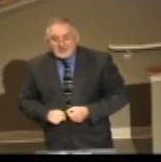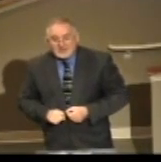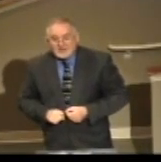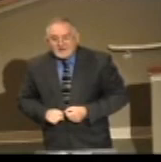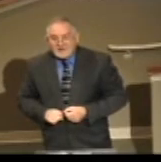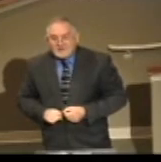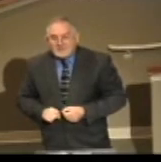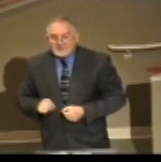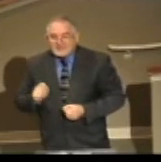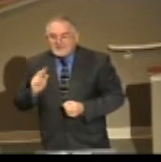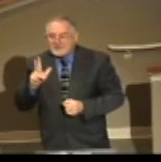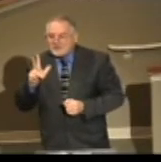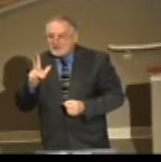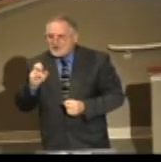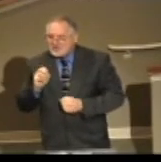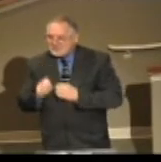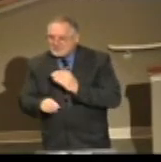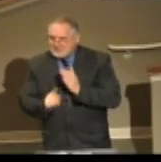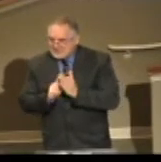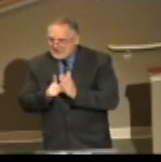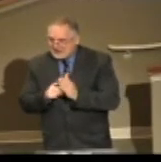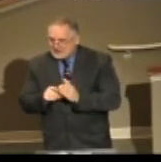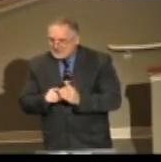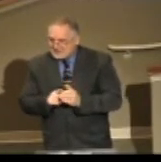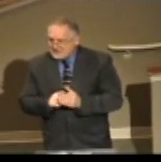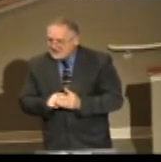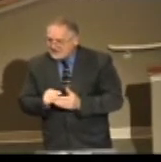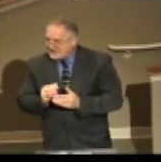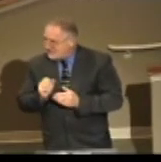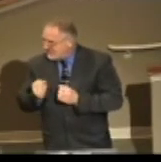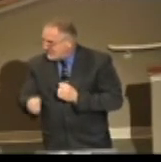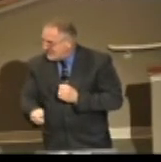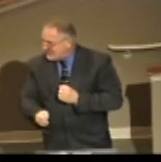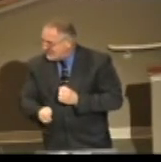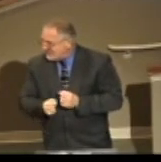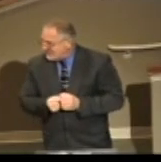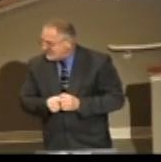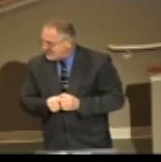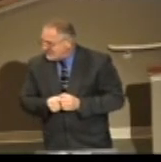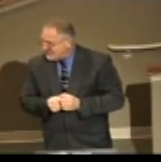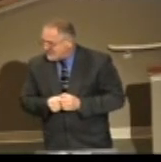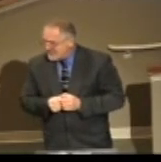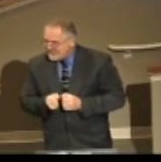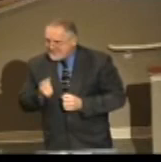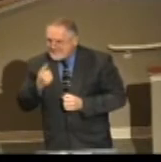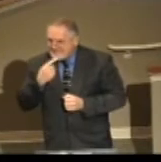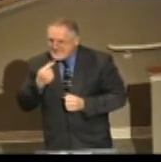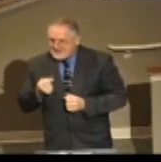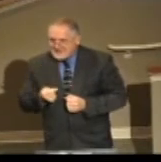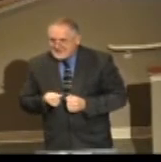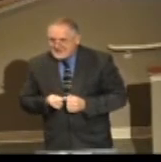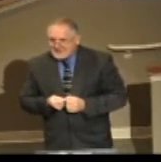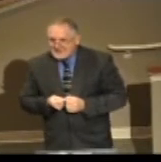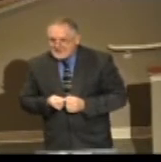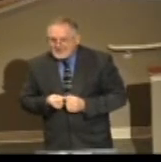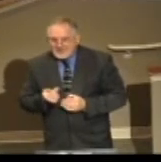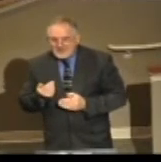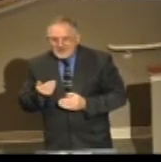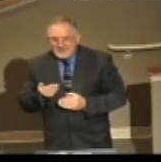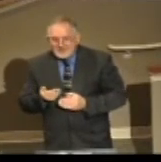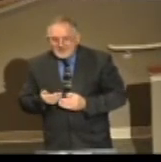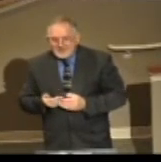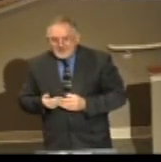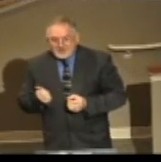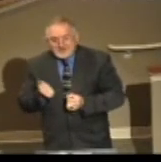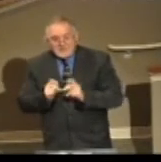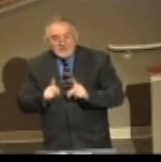seconds passed. That's book, yes sir, Jimmy. He said, after about 30 seconds, he